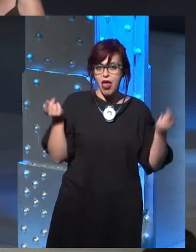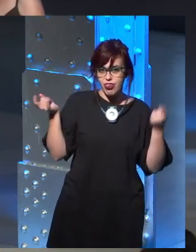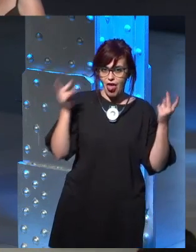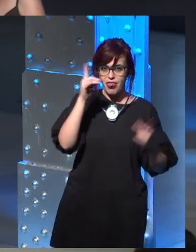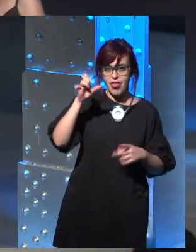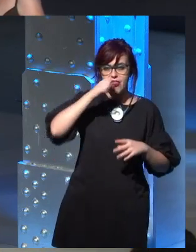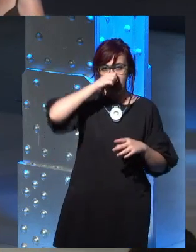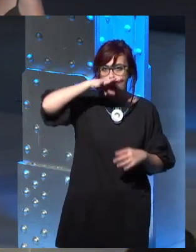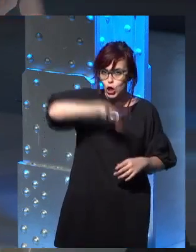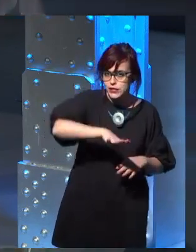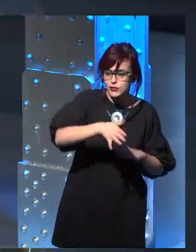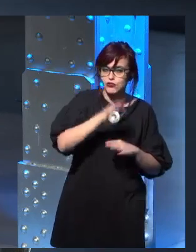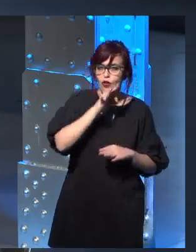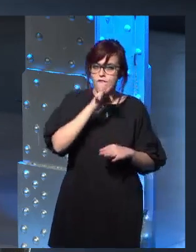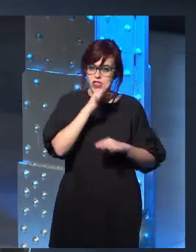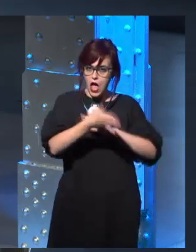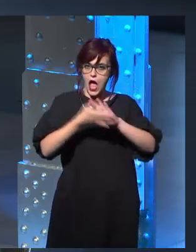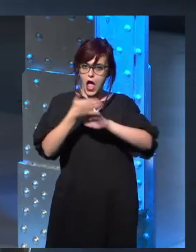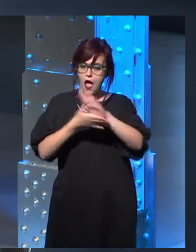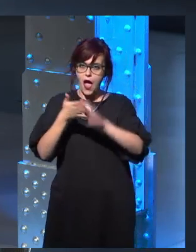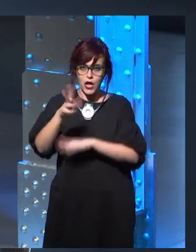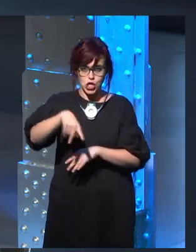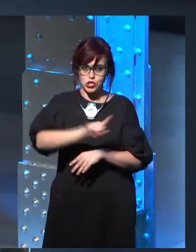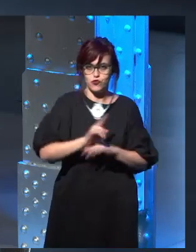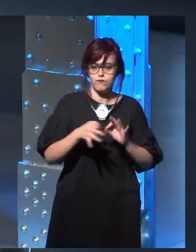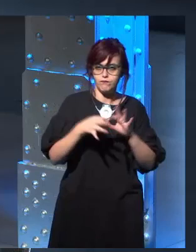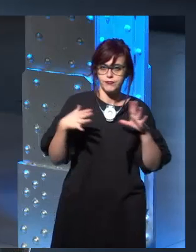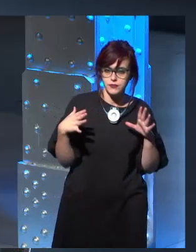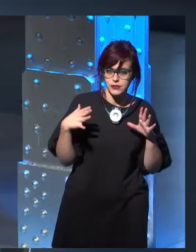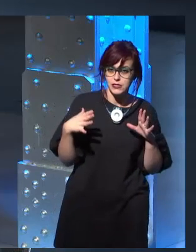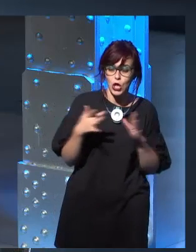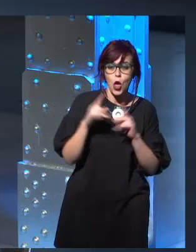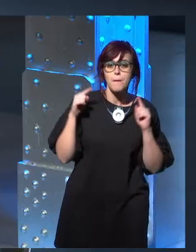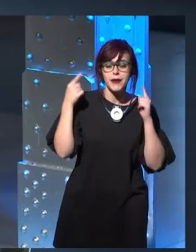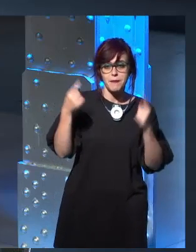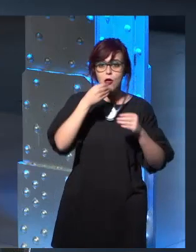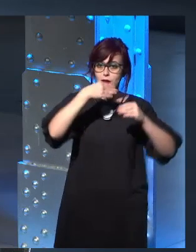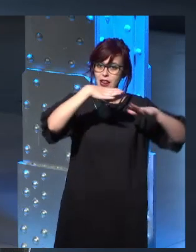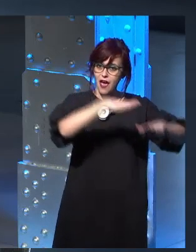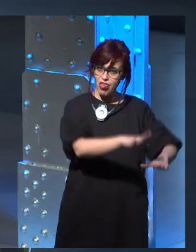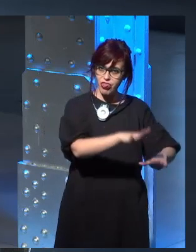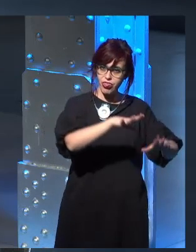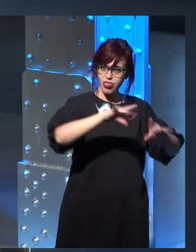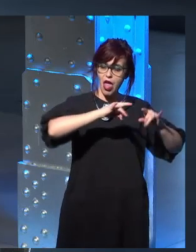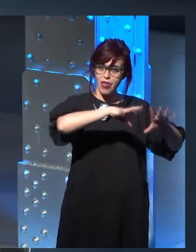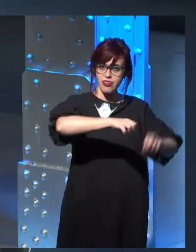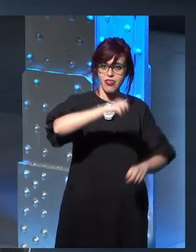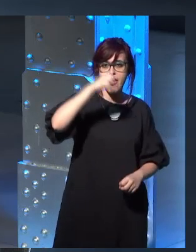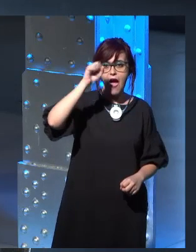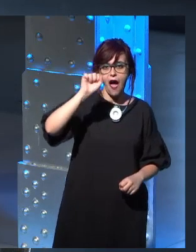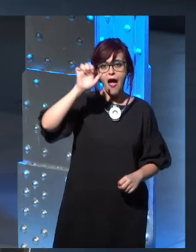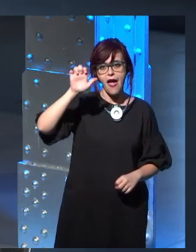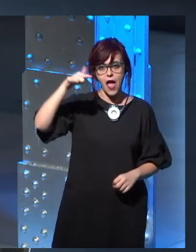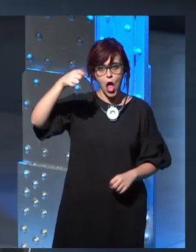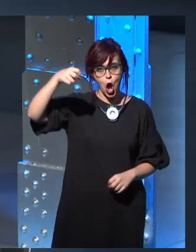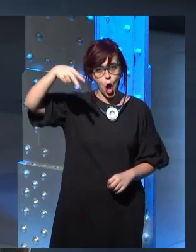the, Agin's, I mean, Agin's, uh, the first Regency was very long, and we had to cut it